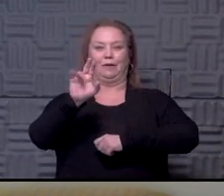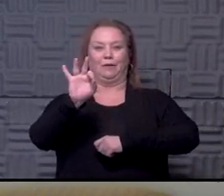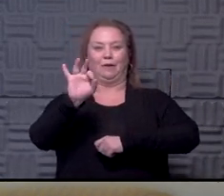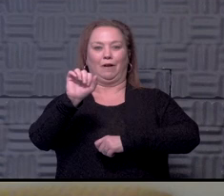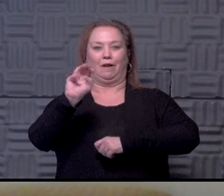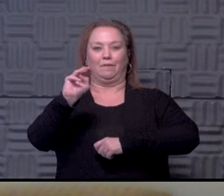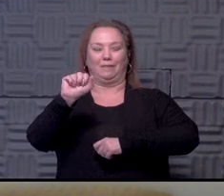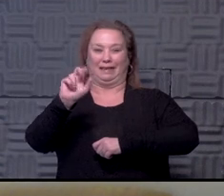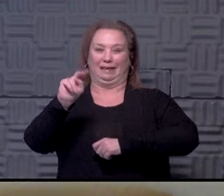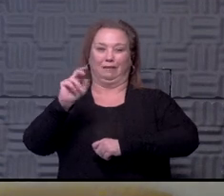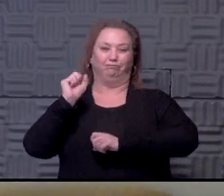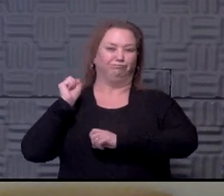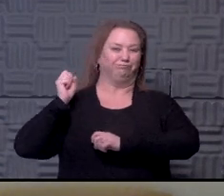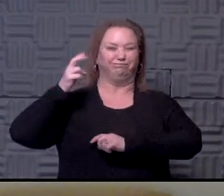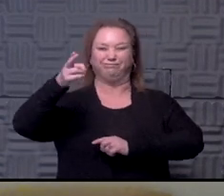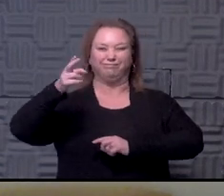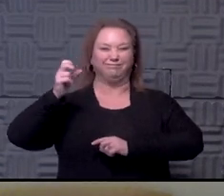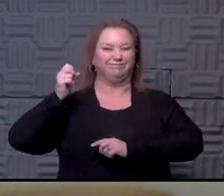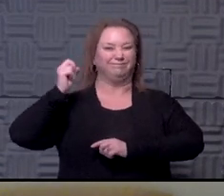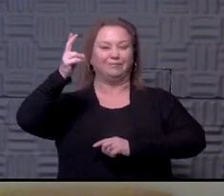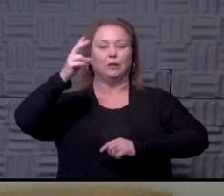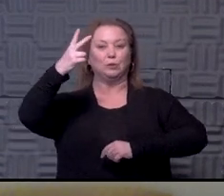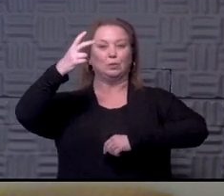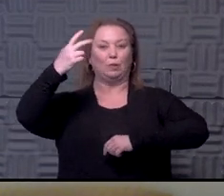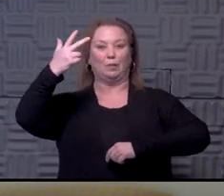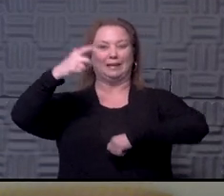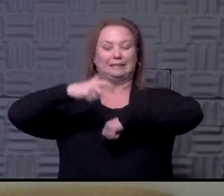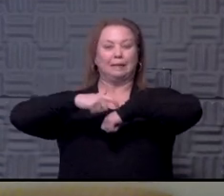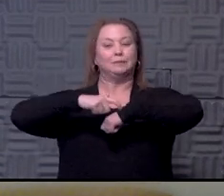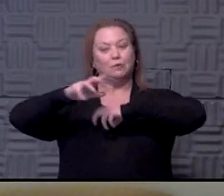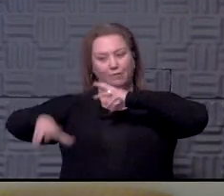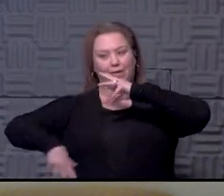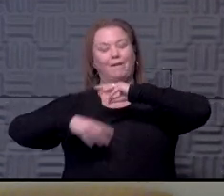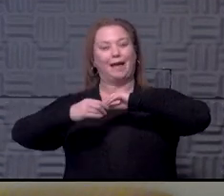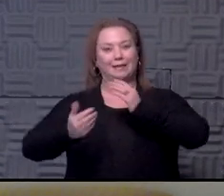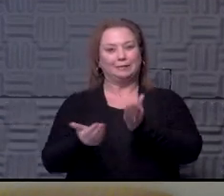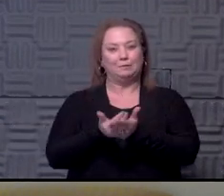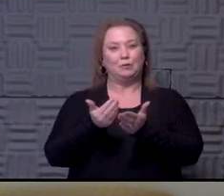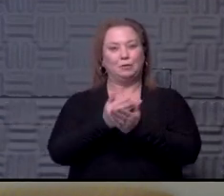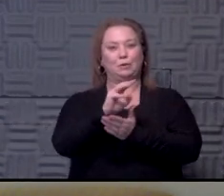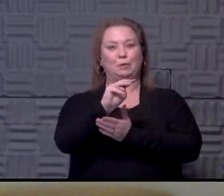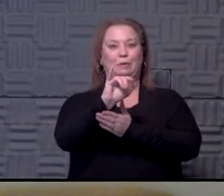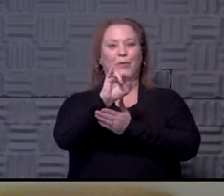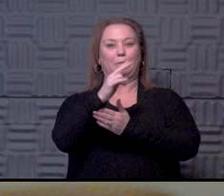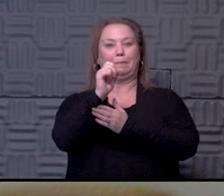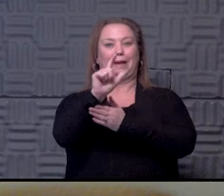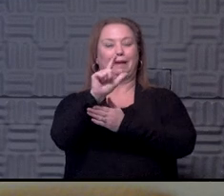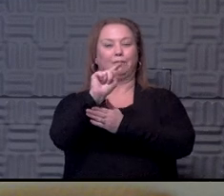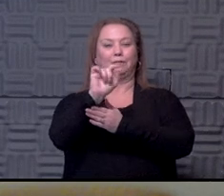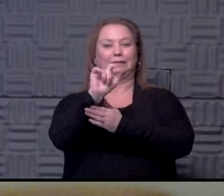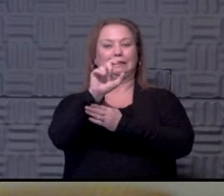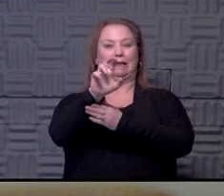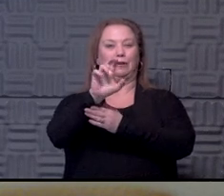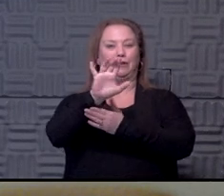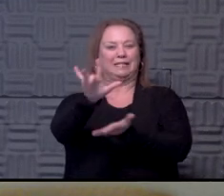or three bombs a game. But we've added some new pieces. Michael Taylor out in center field,